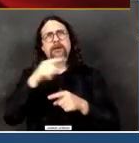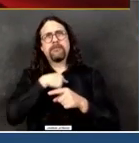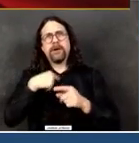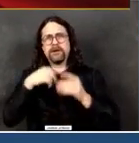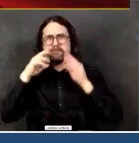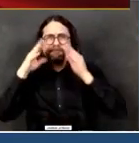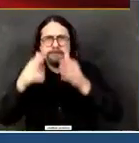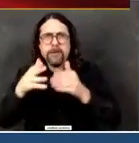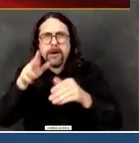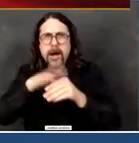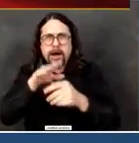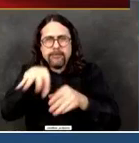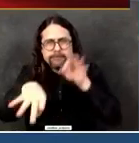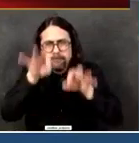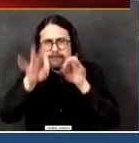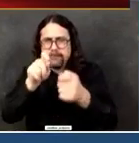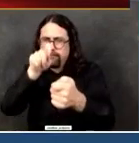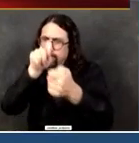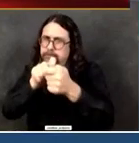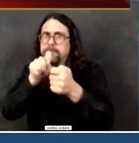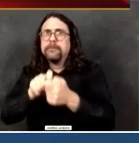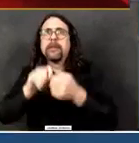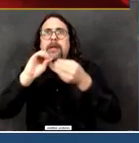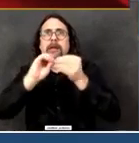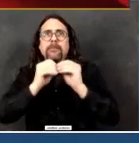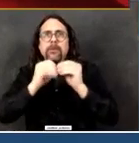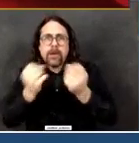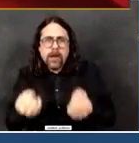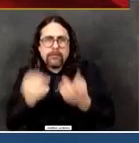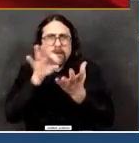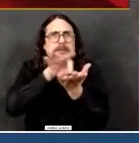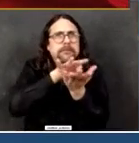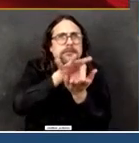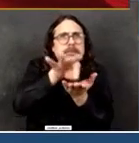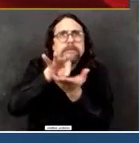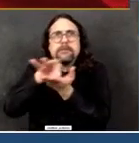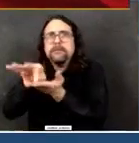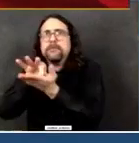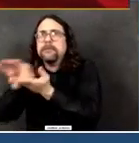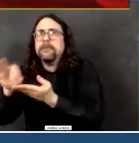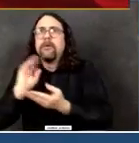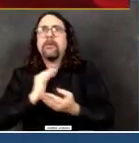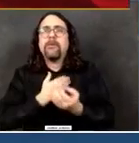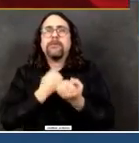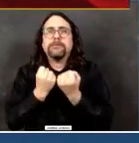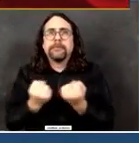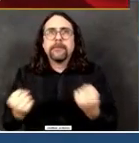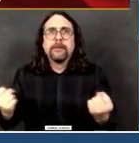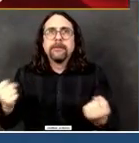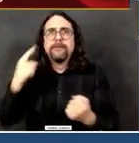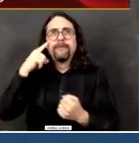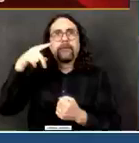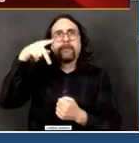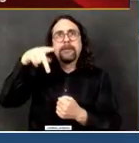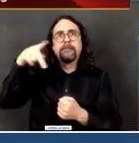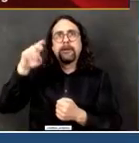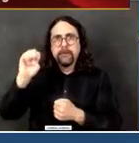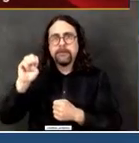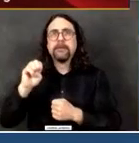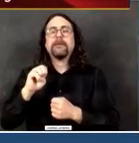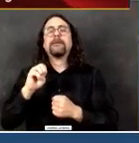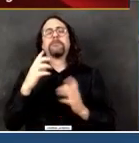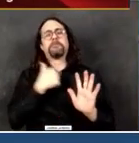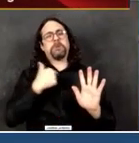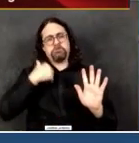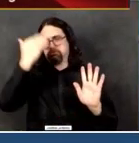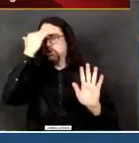must have resupply in surgical gowns and face shields. I've had this conversation with the White House. We are